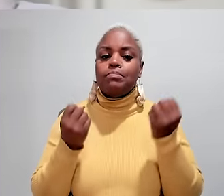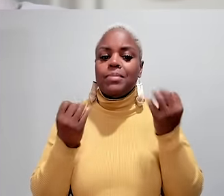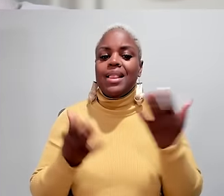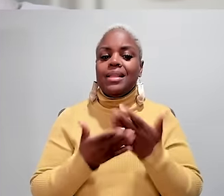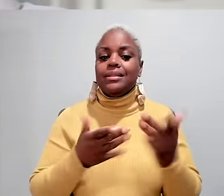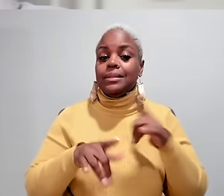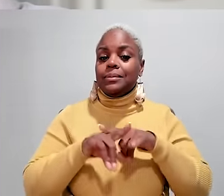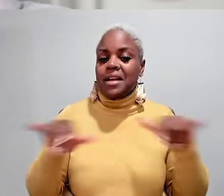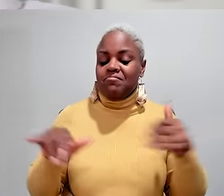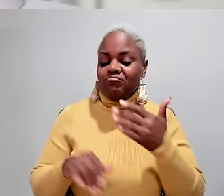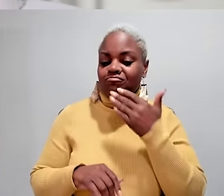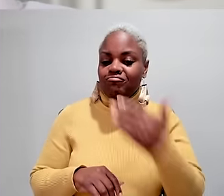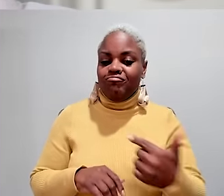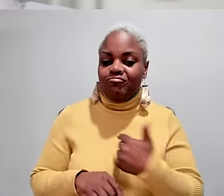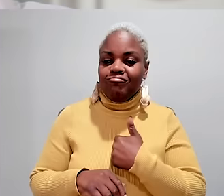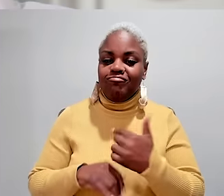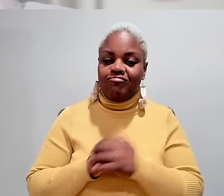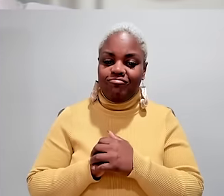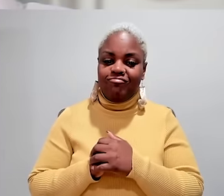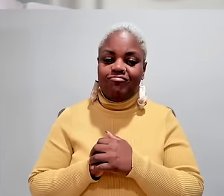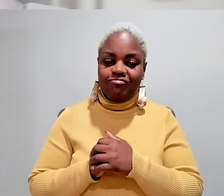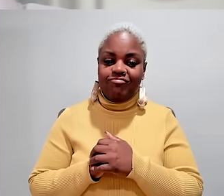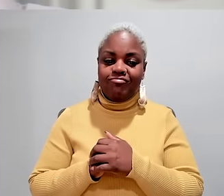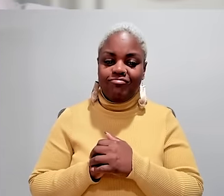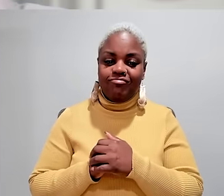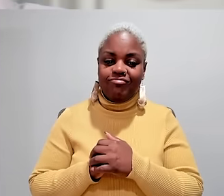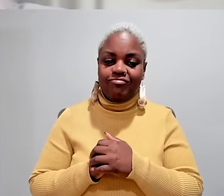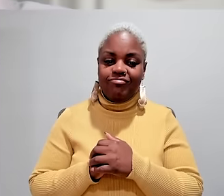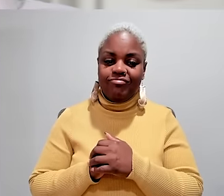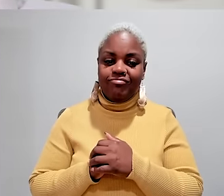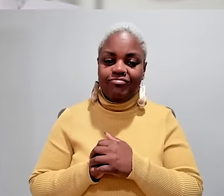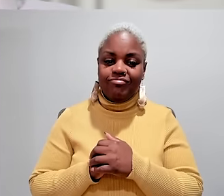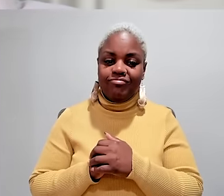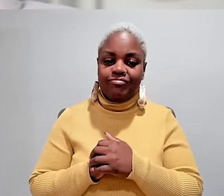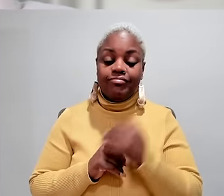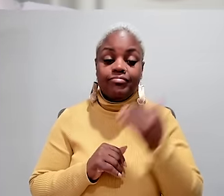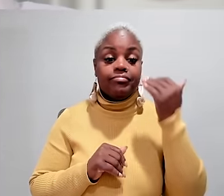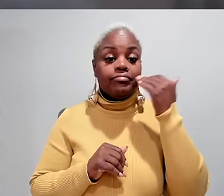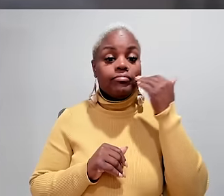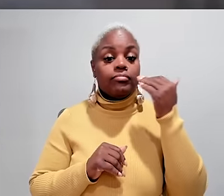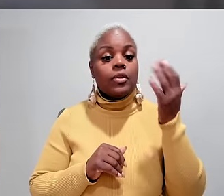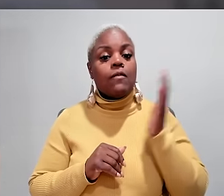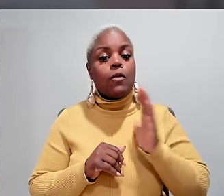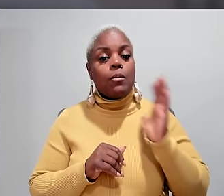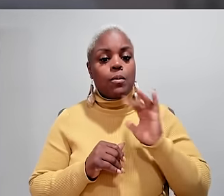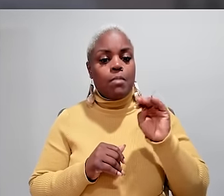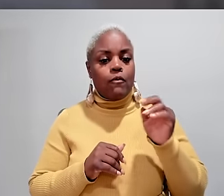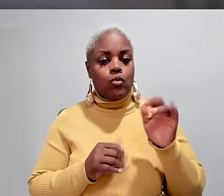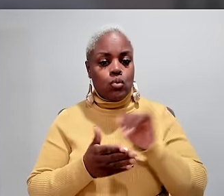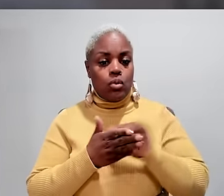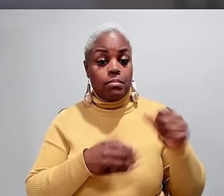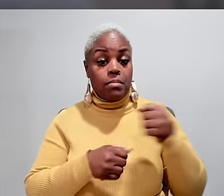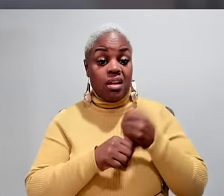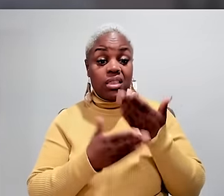been a pretty good juggler, doing multiple things at the same time. He